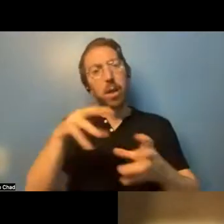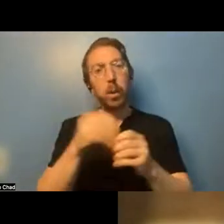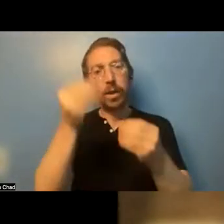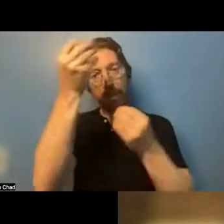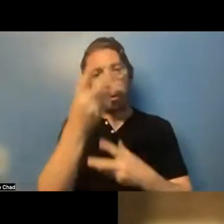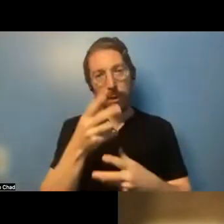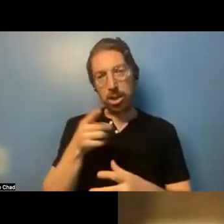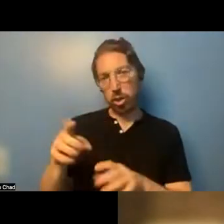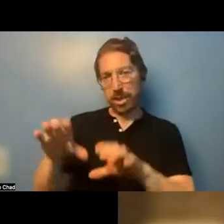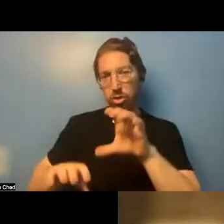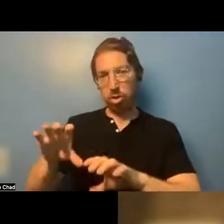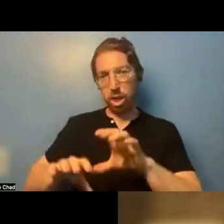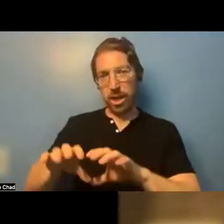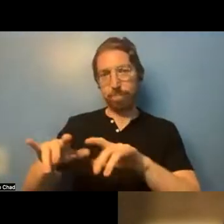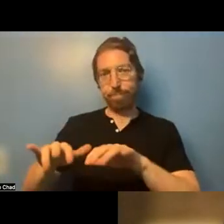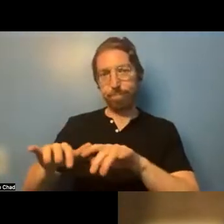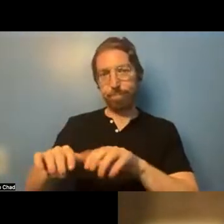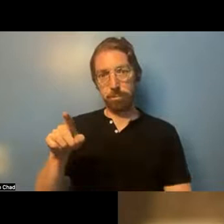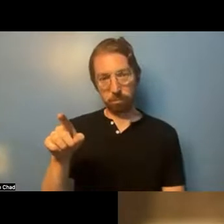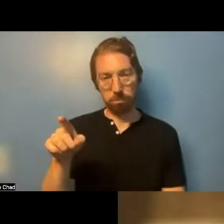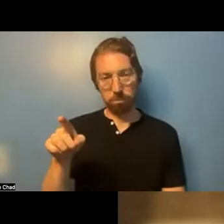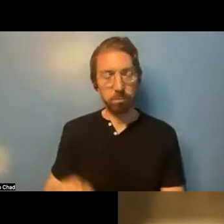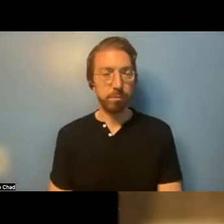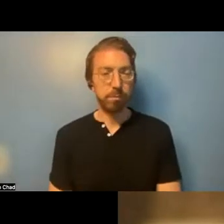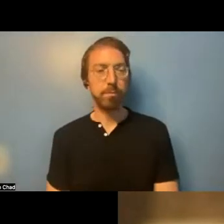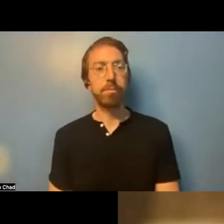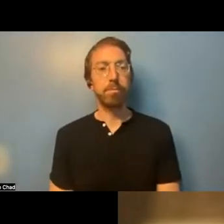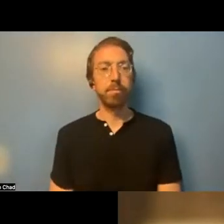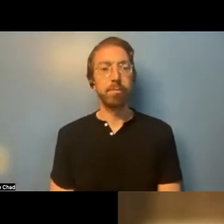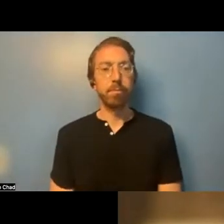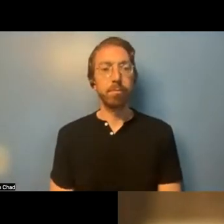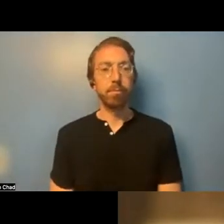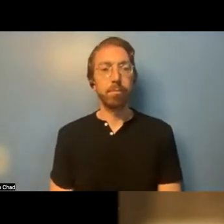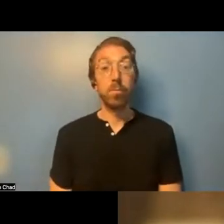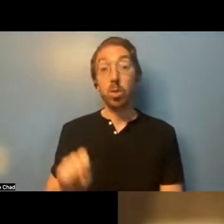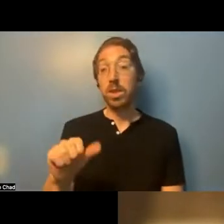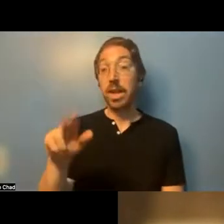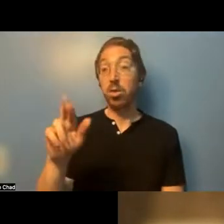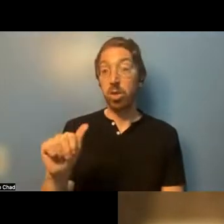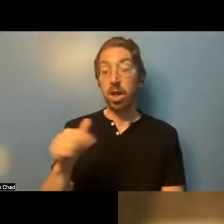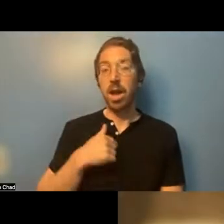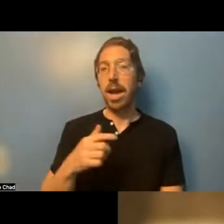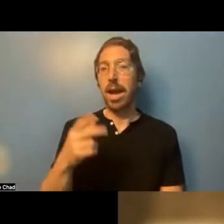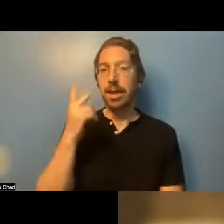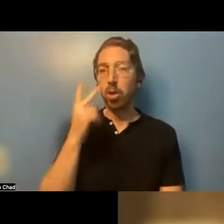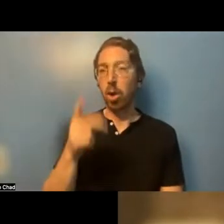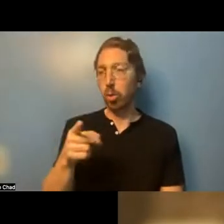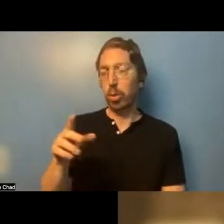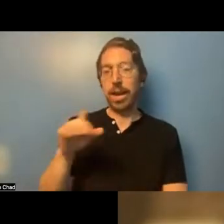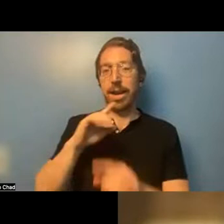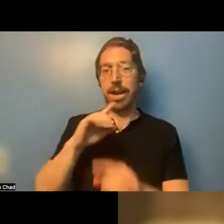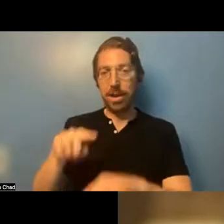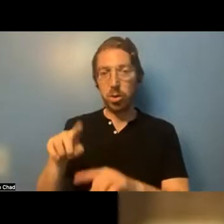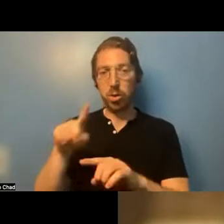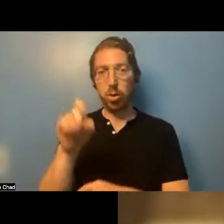Perfect. I saw Sandra that you answered the question about whether Shout operates outside